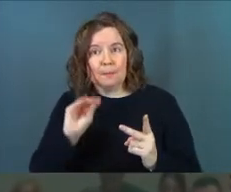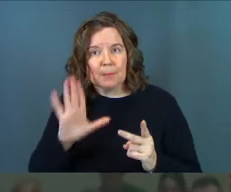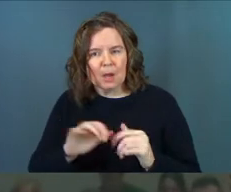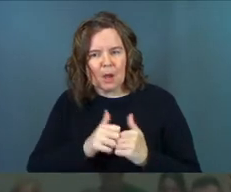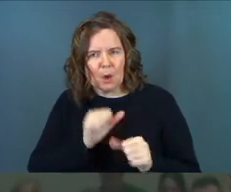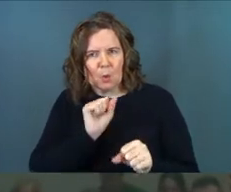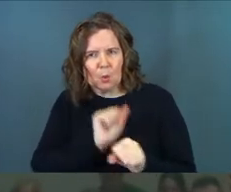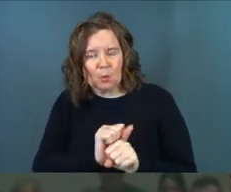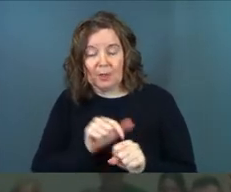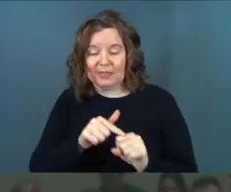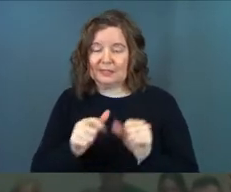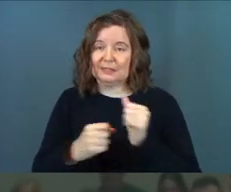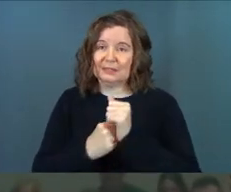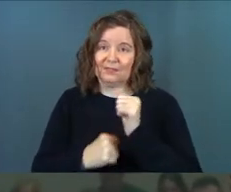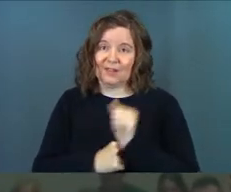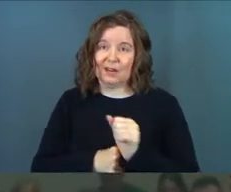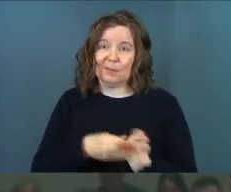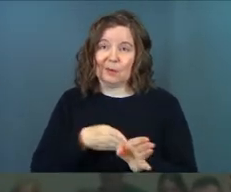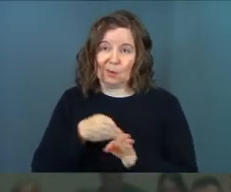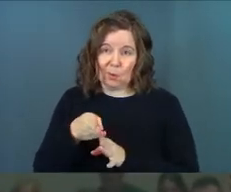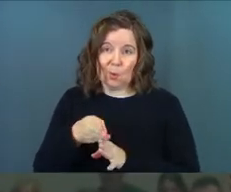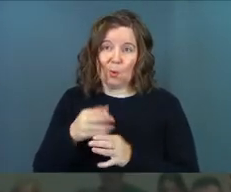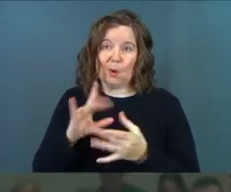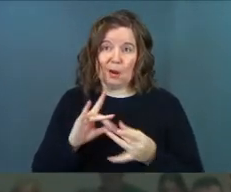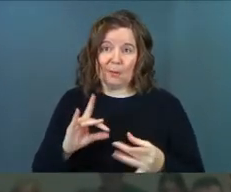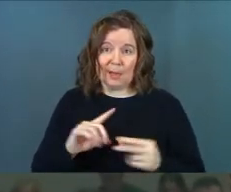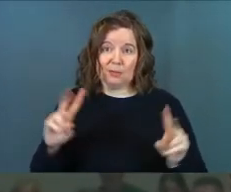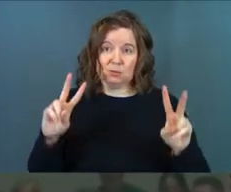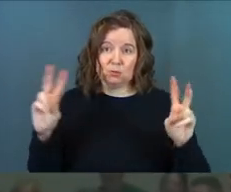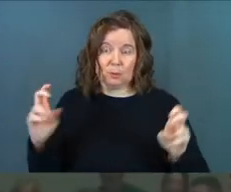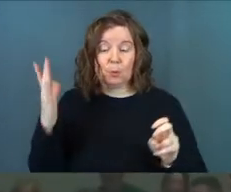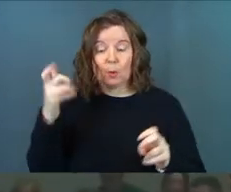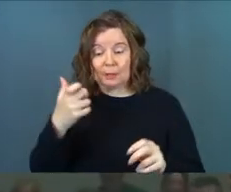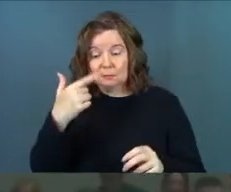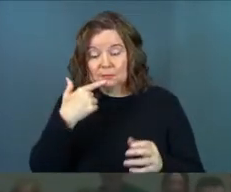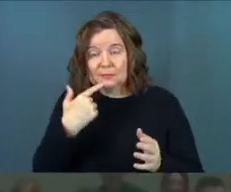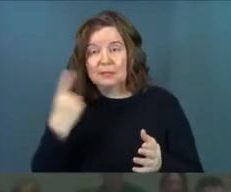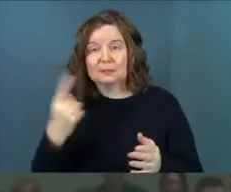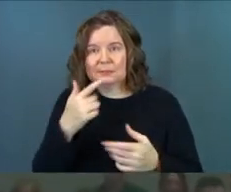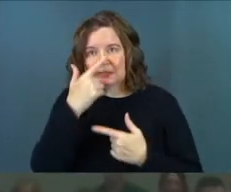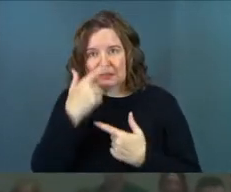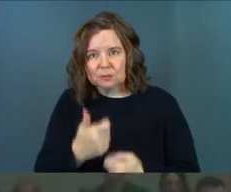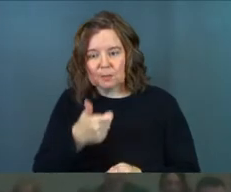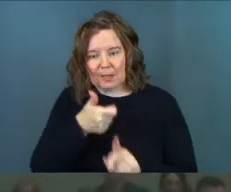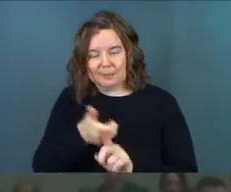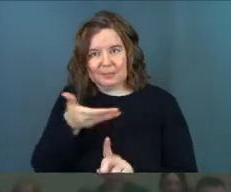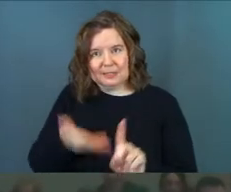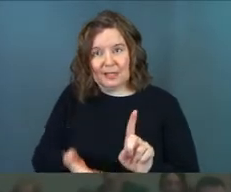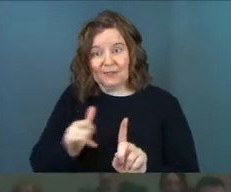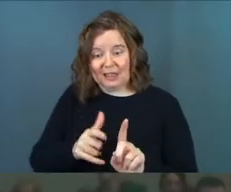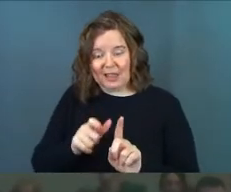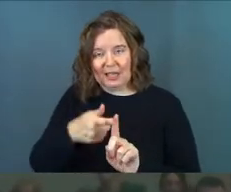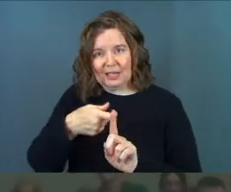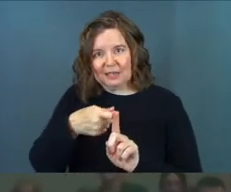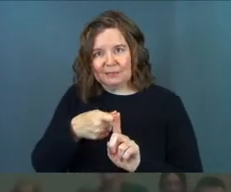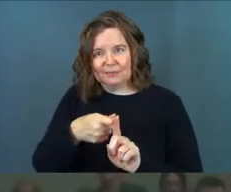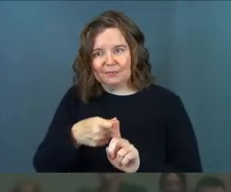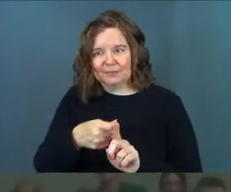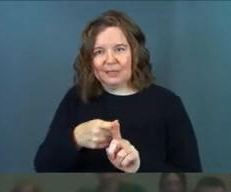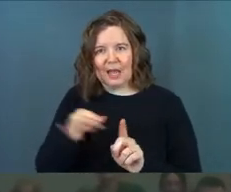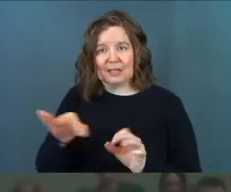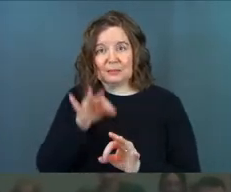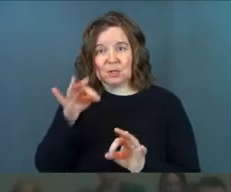work, this is a fundamental core passage of scripture because he says something interesting about himself. It's like he peels back